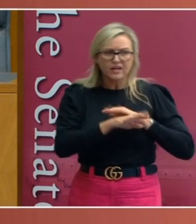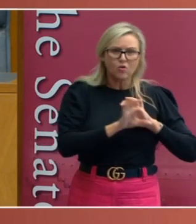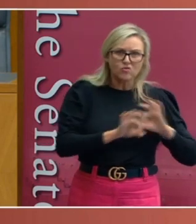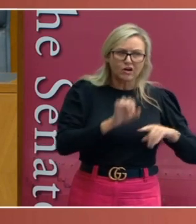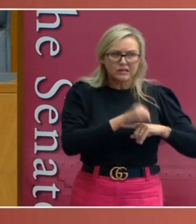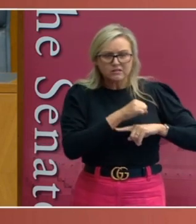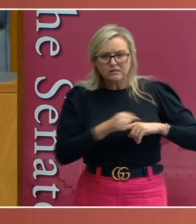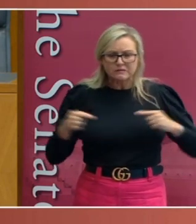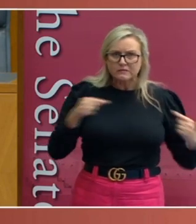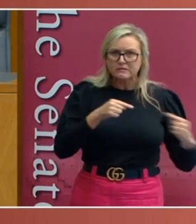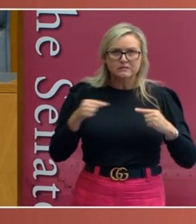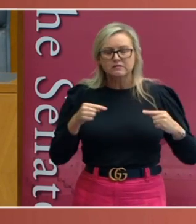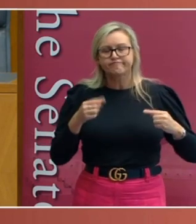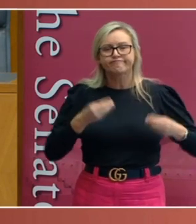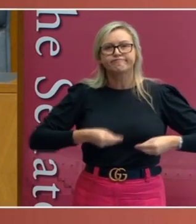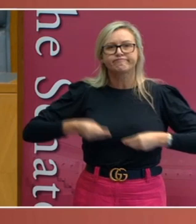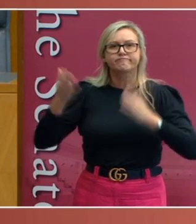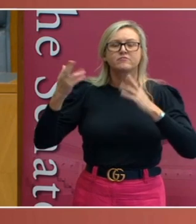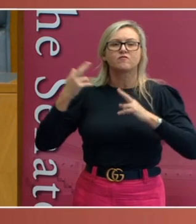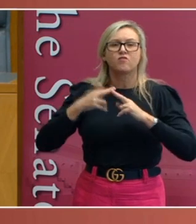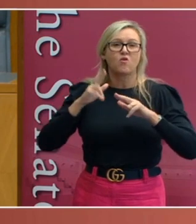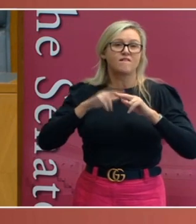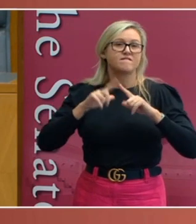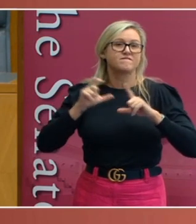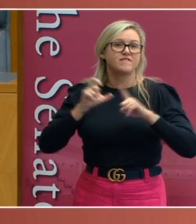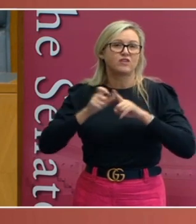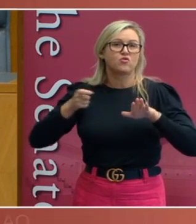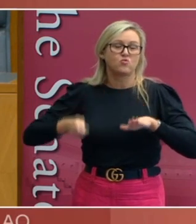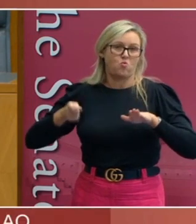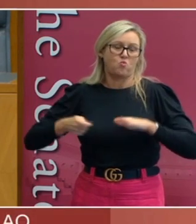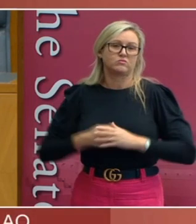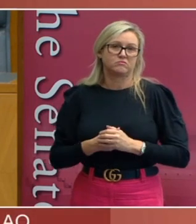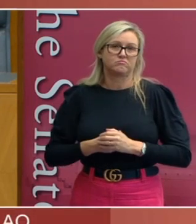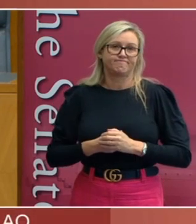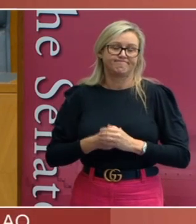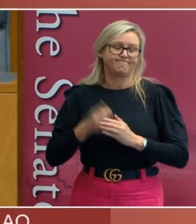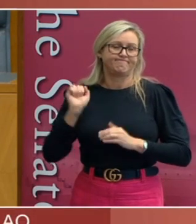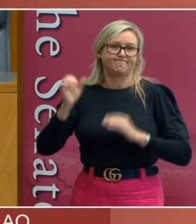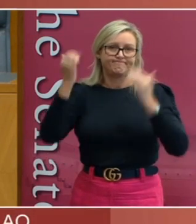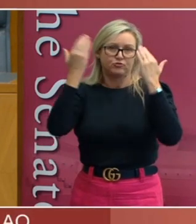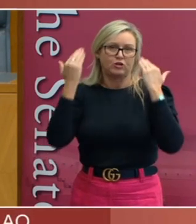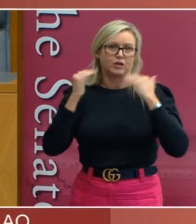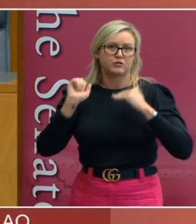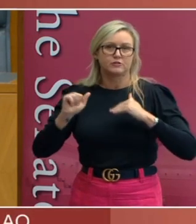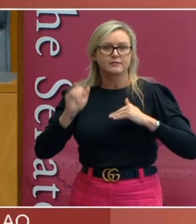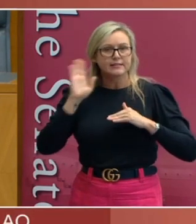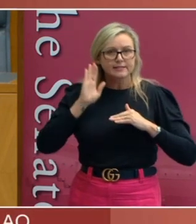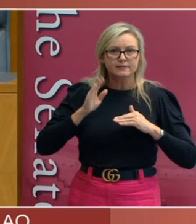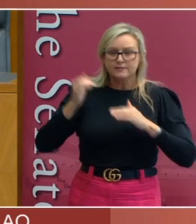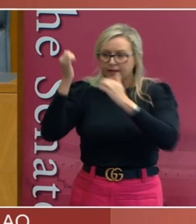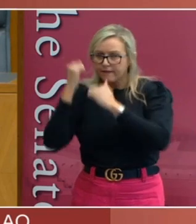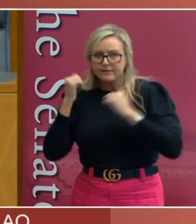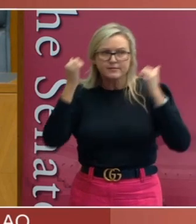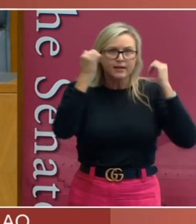case was then sent off by the High Court to the Federal Court to Justice Rangia. Now, Justice Rangia heard evidence from